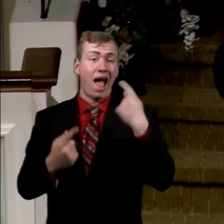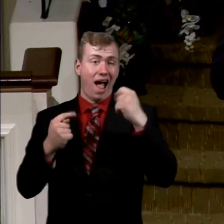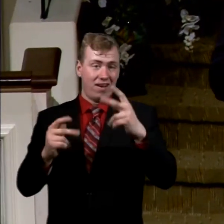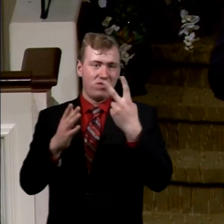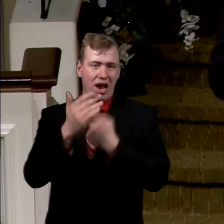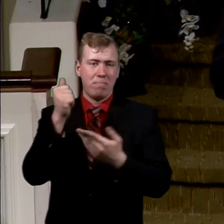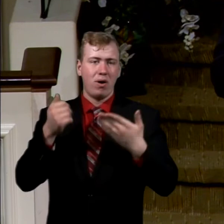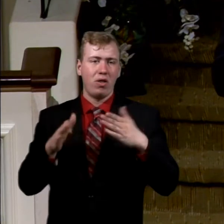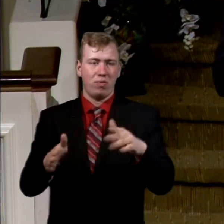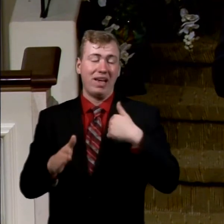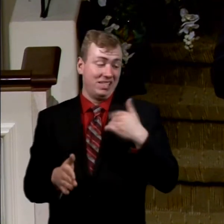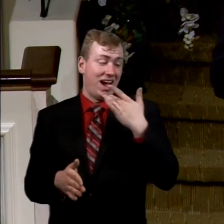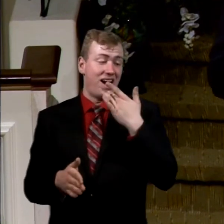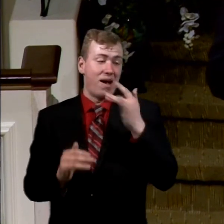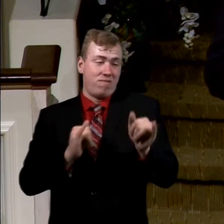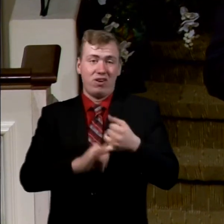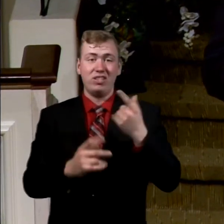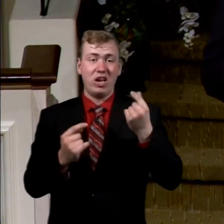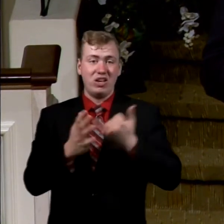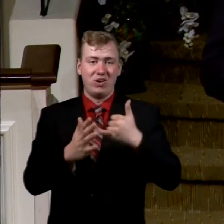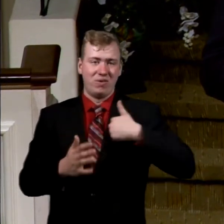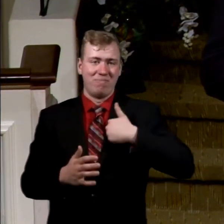ways. would prefer the beginning one.